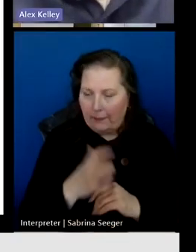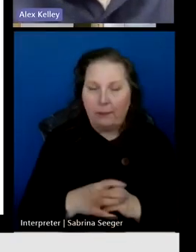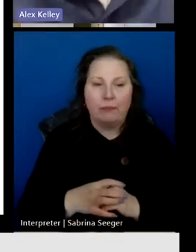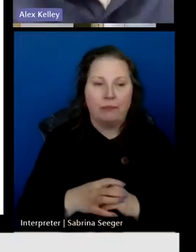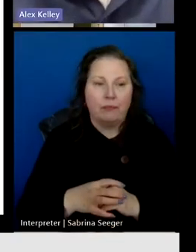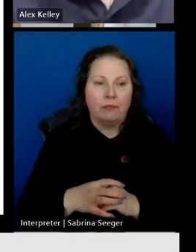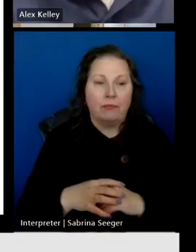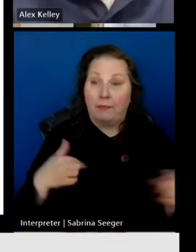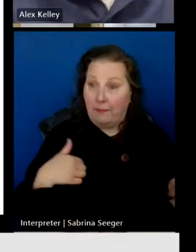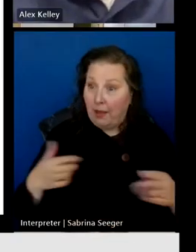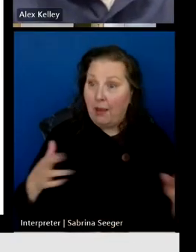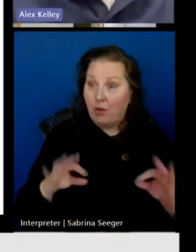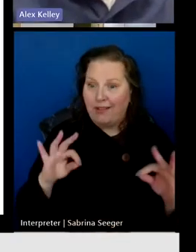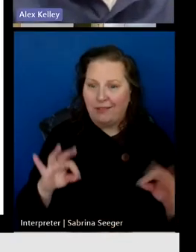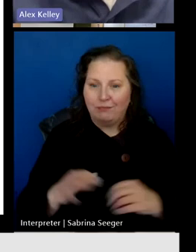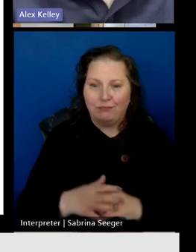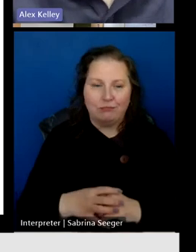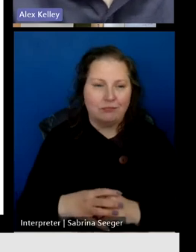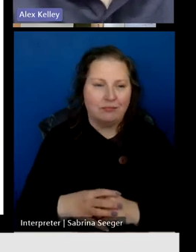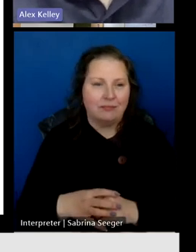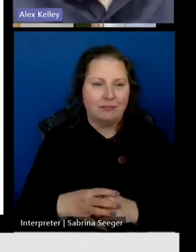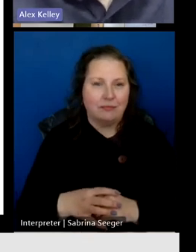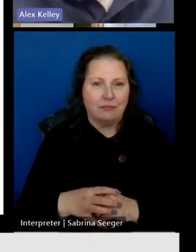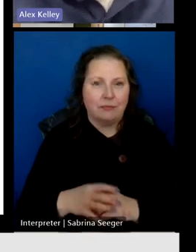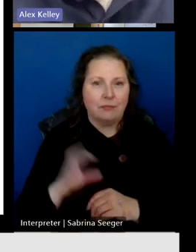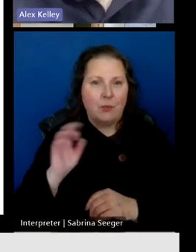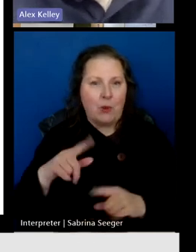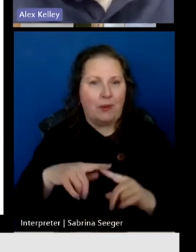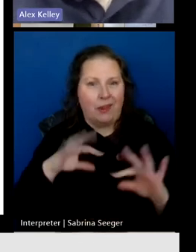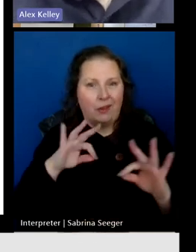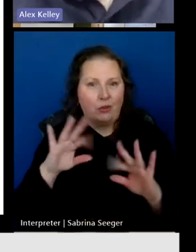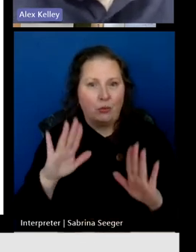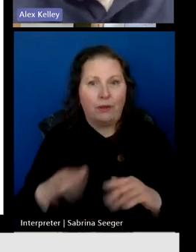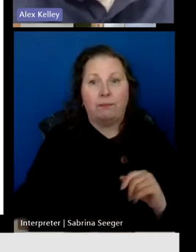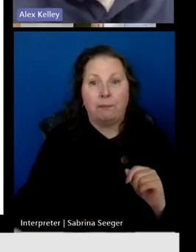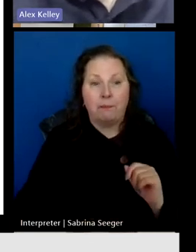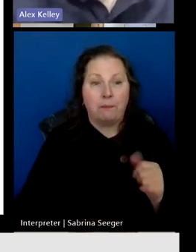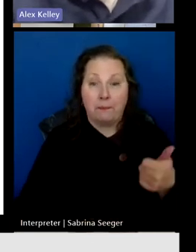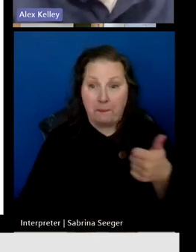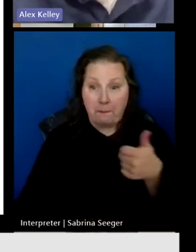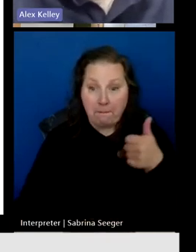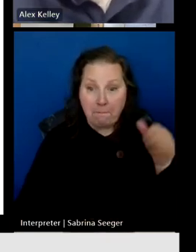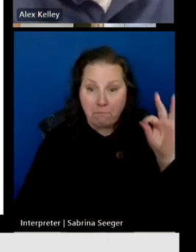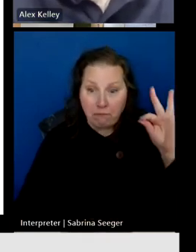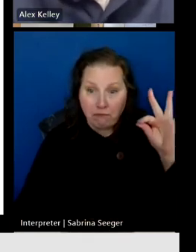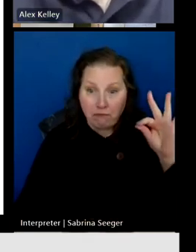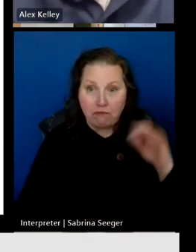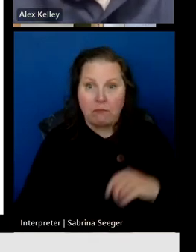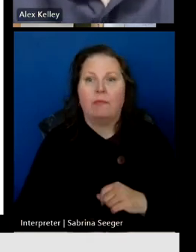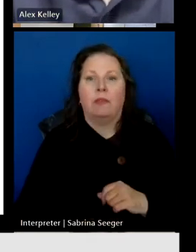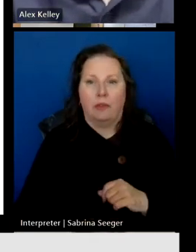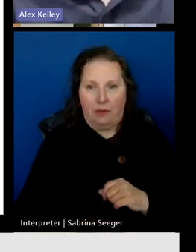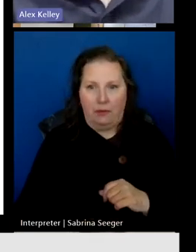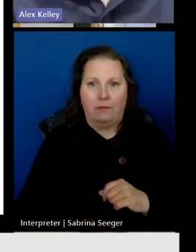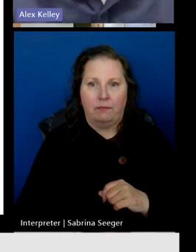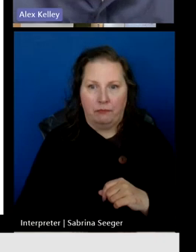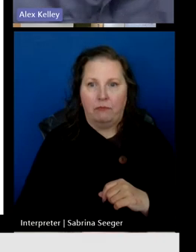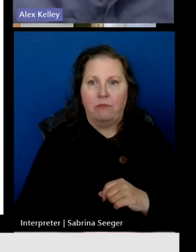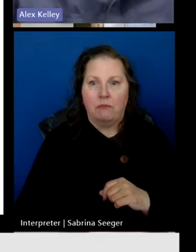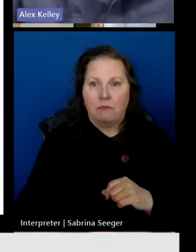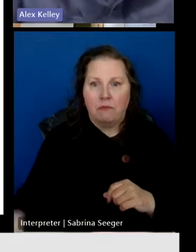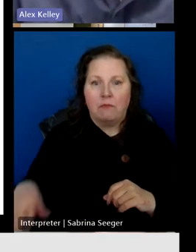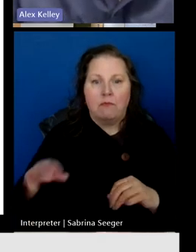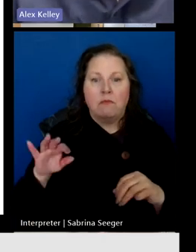I'm all for covering again. I appreciate it. good. No problem. Can everyone hear me okay? Yes. Great.